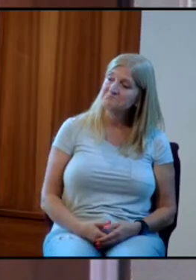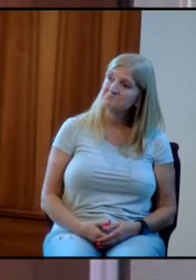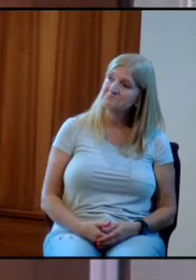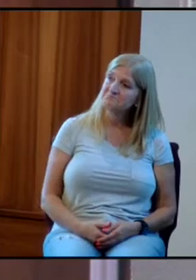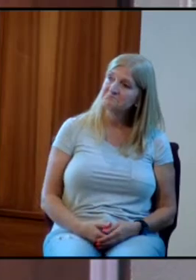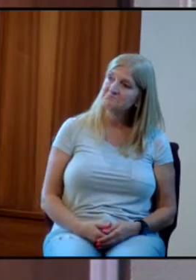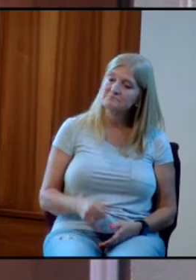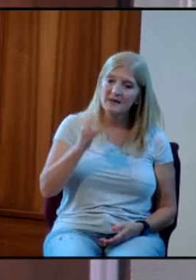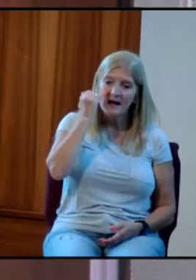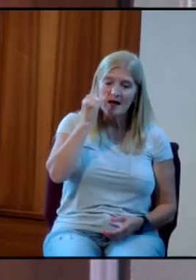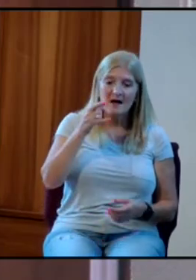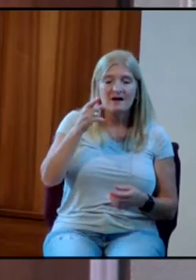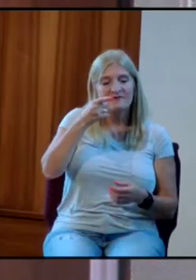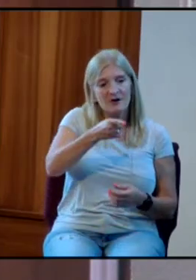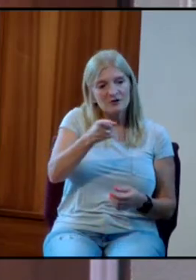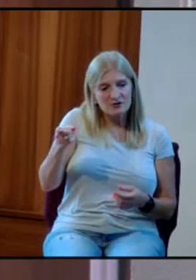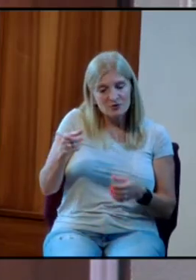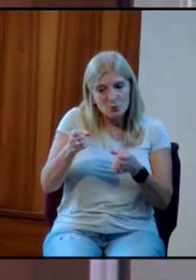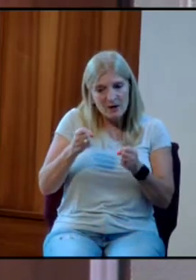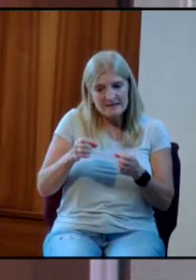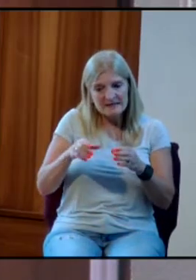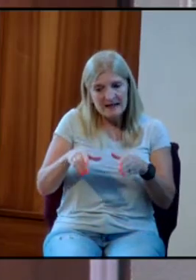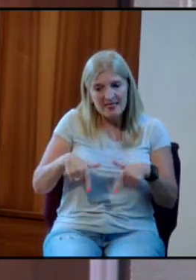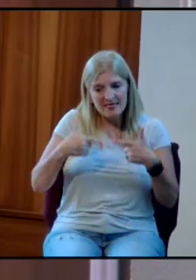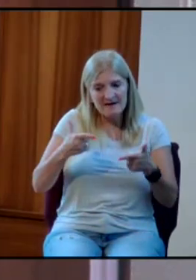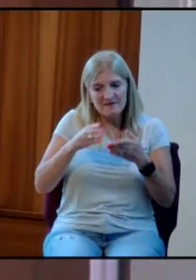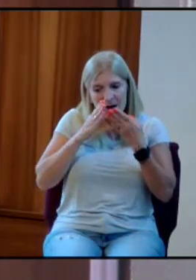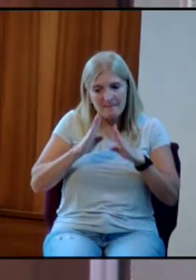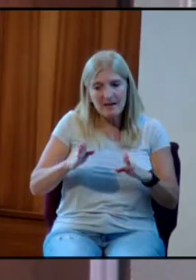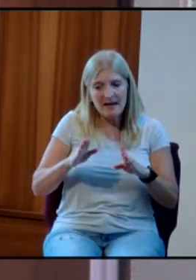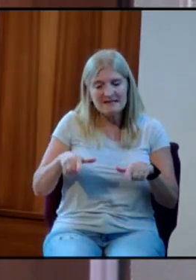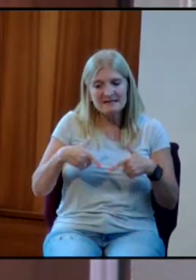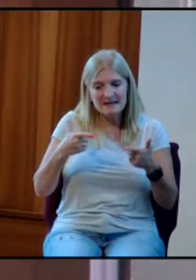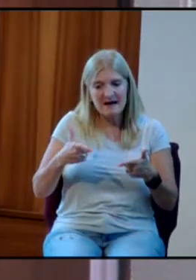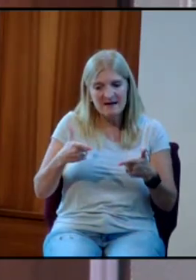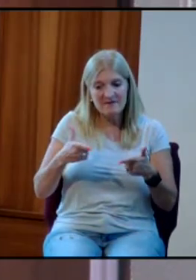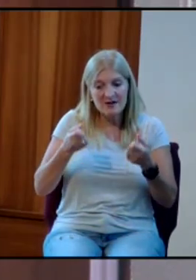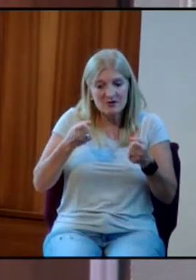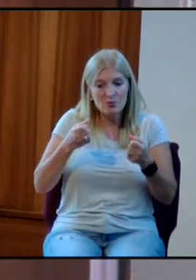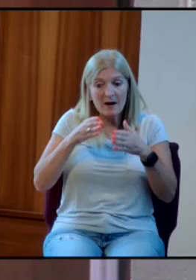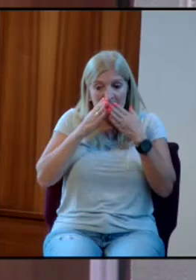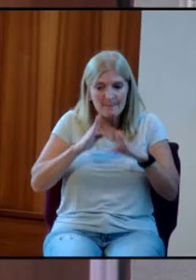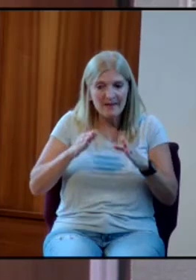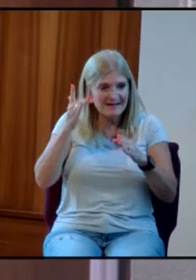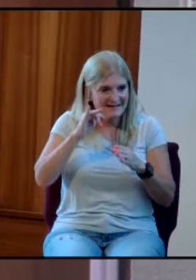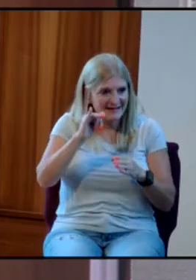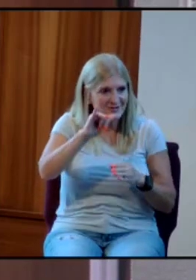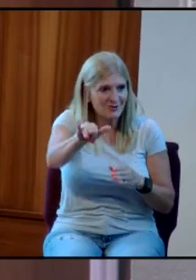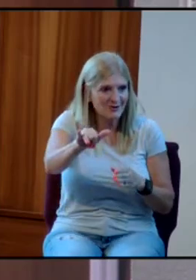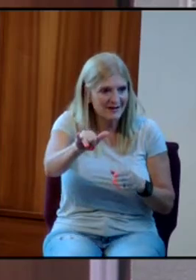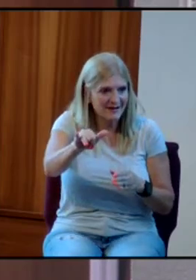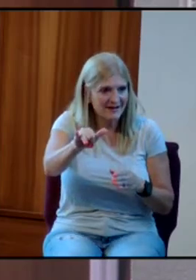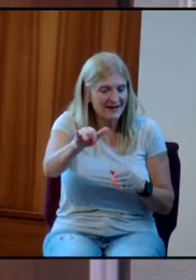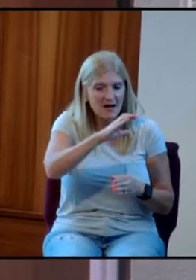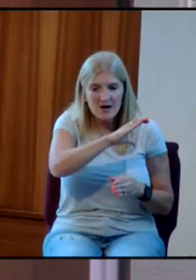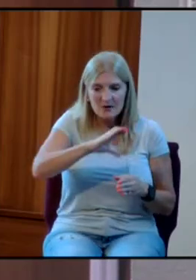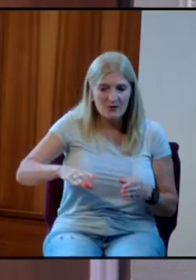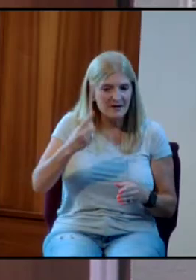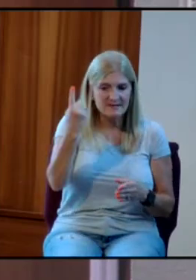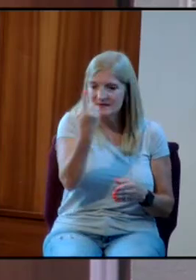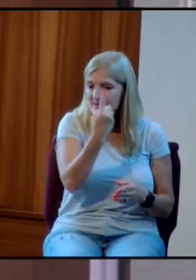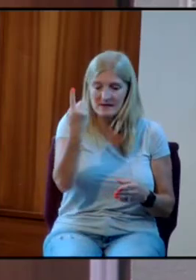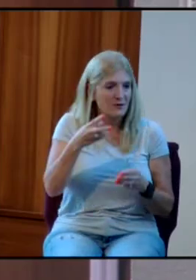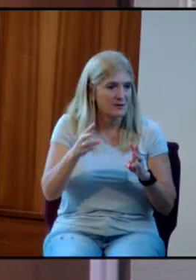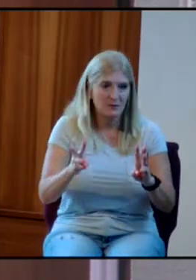If you want to live a blessed life and you want to enter into a blessed eternity, Christ is your only option.